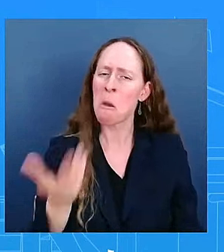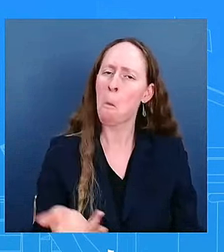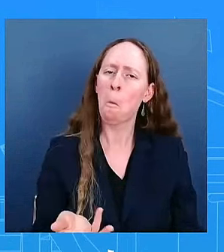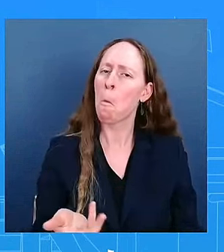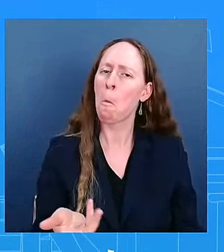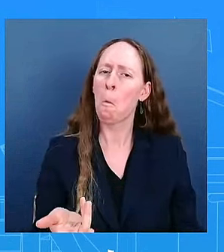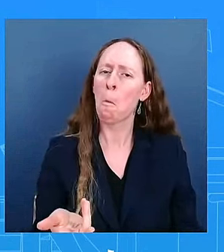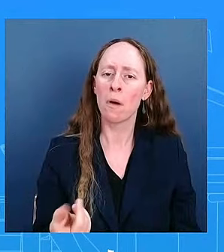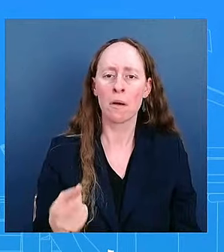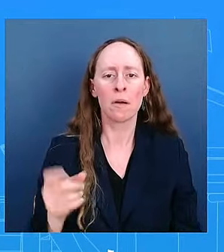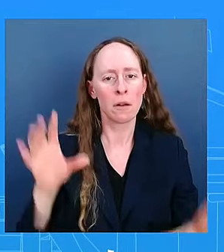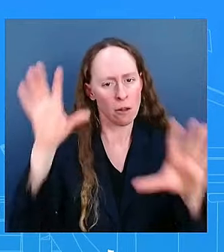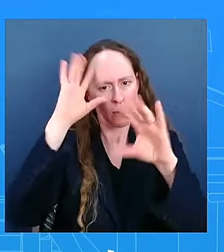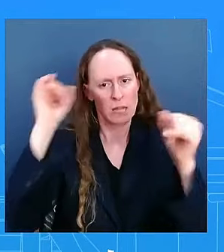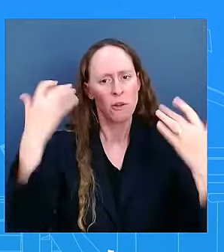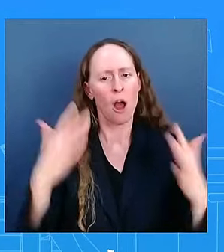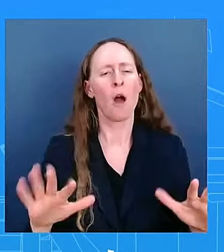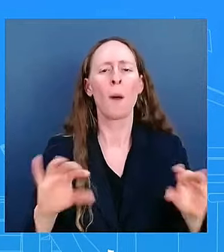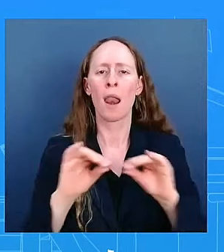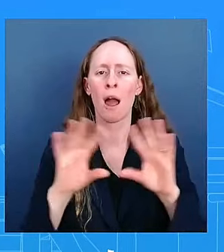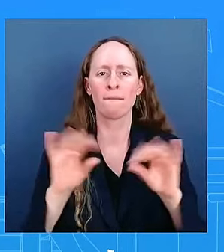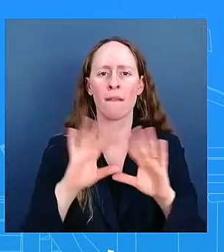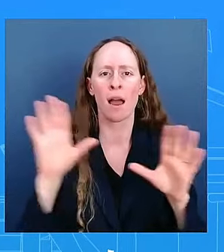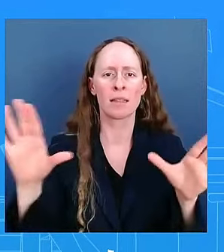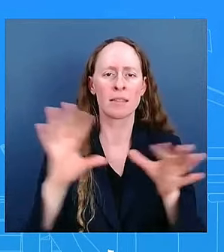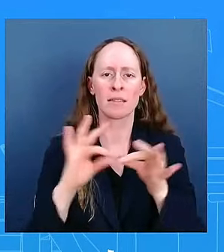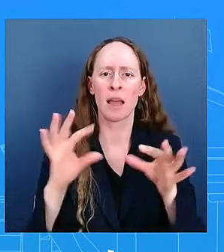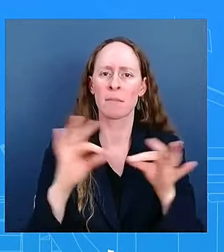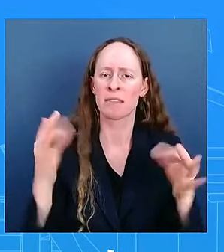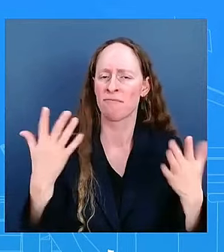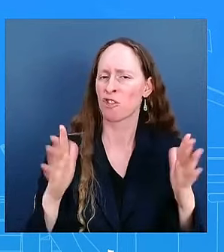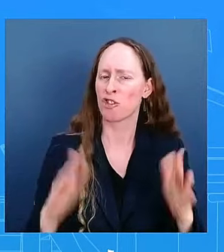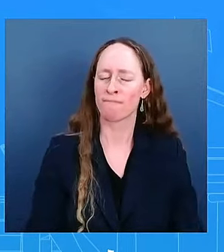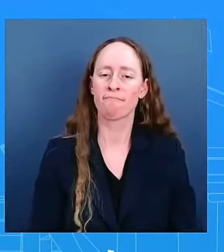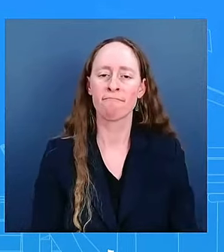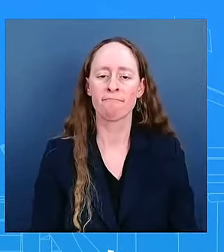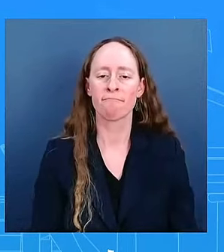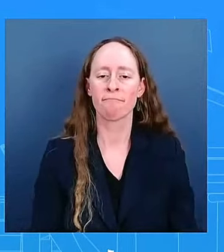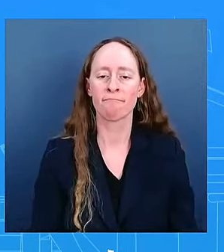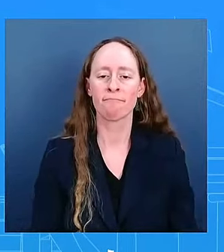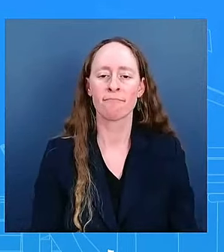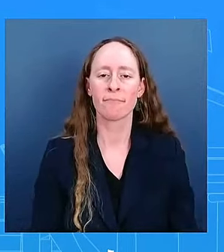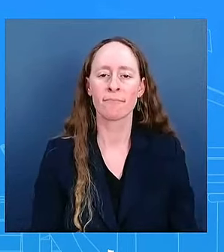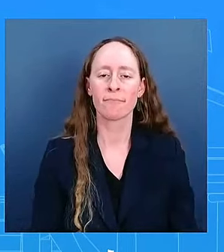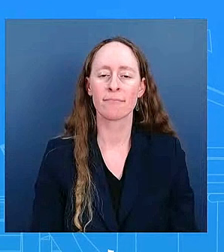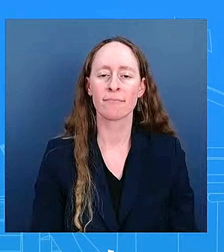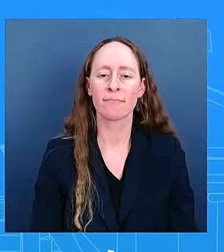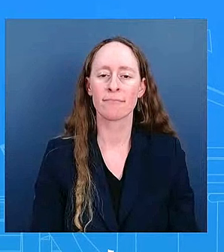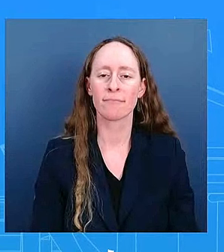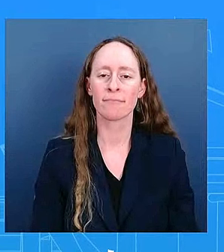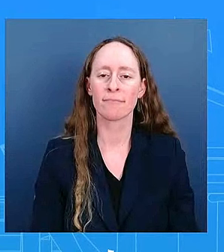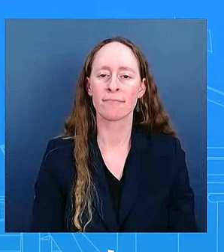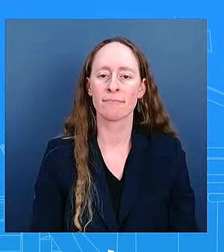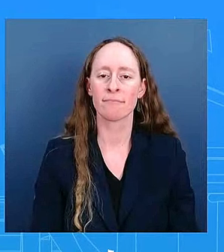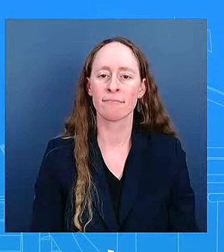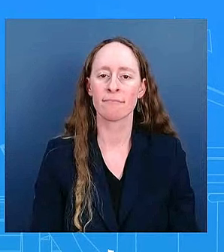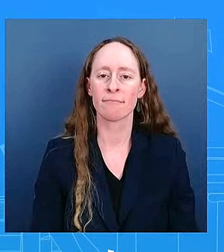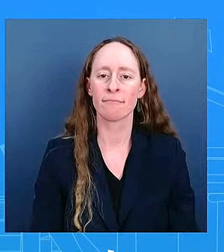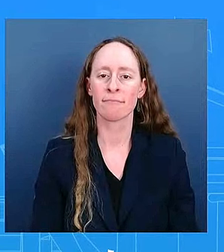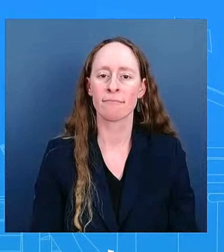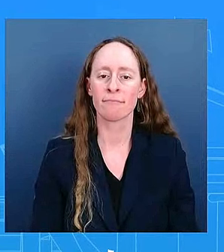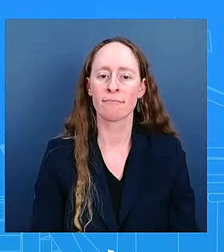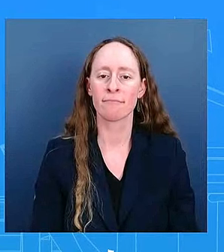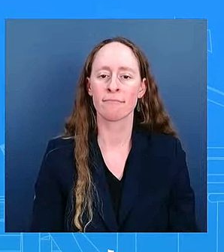his statement, and he did so. And the Vice President did say today she strongly disagrees with anybody who offers